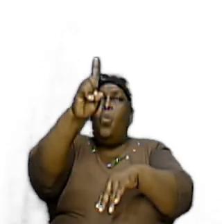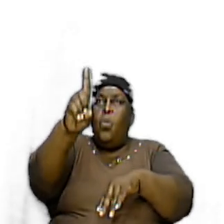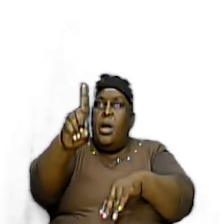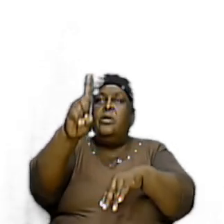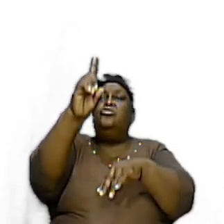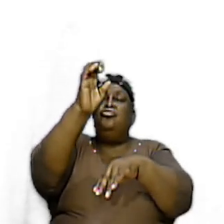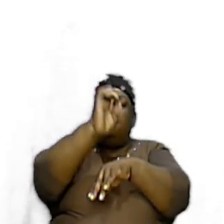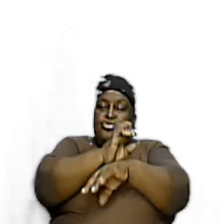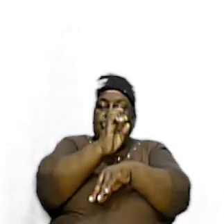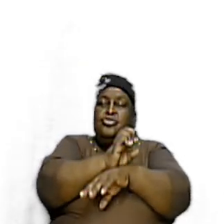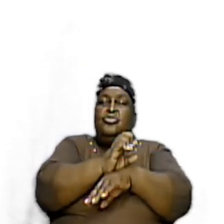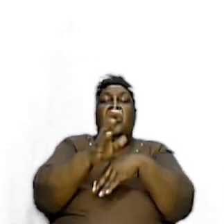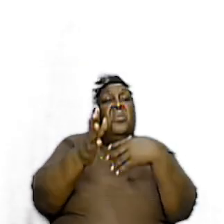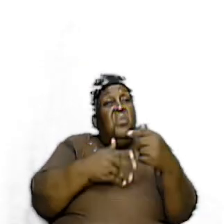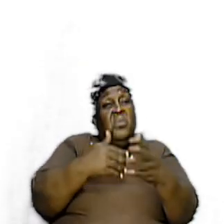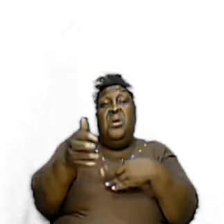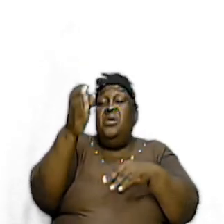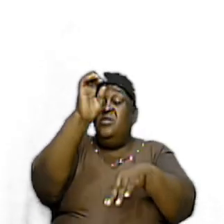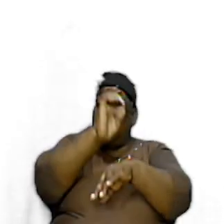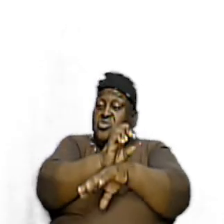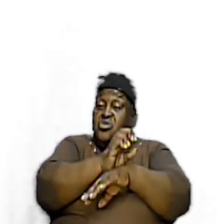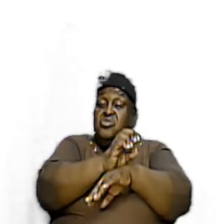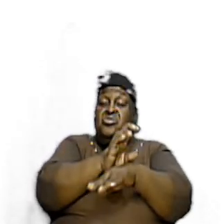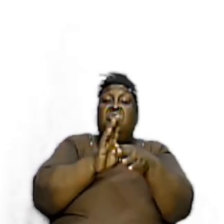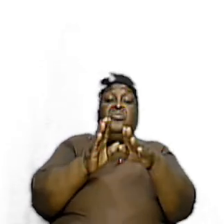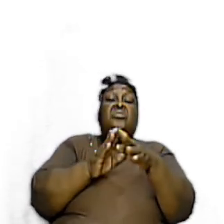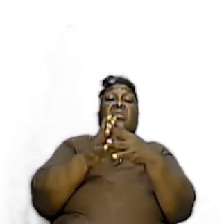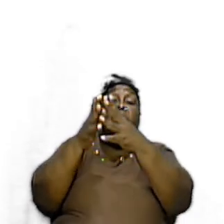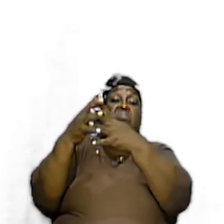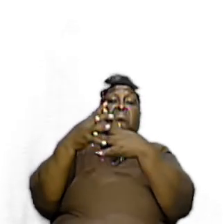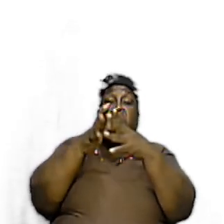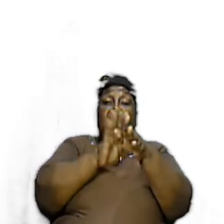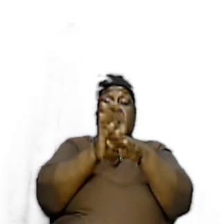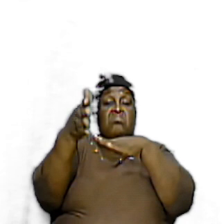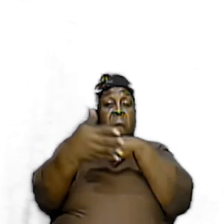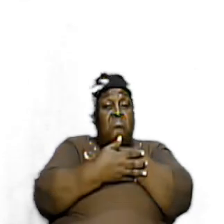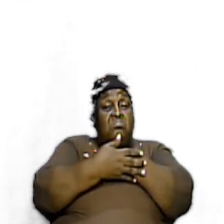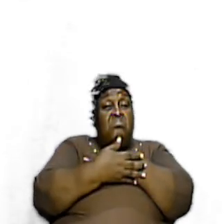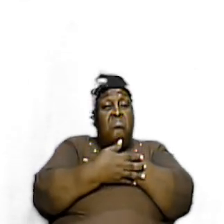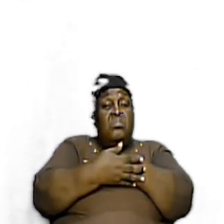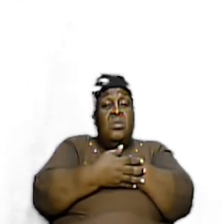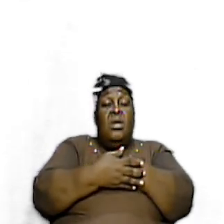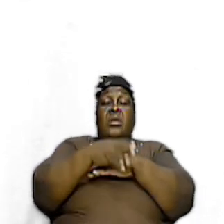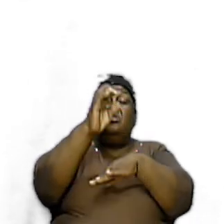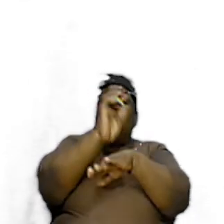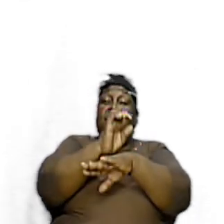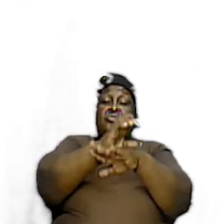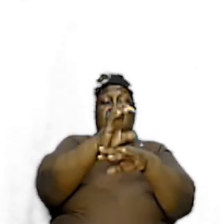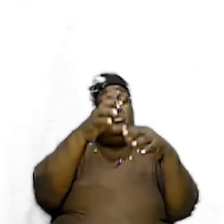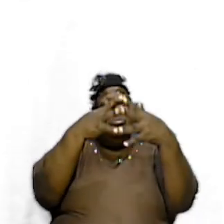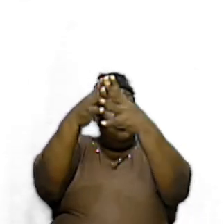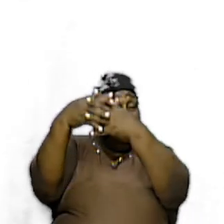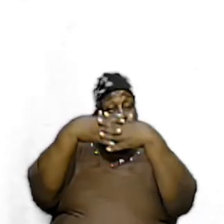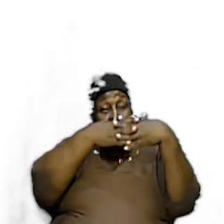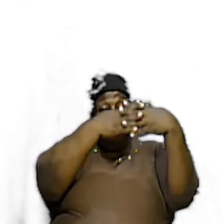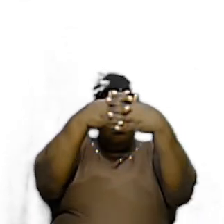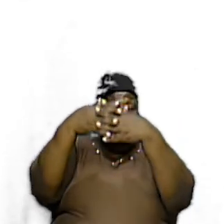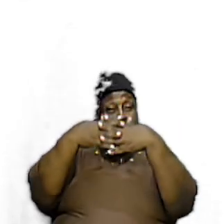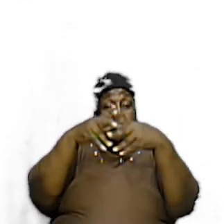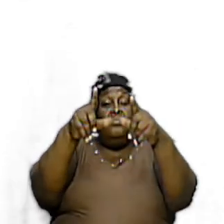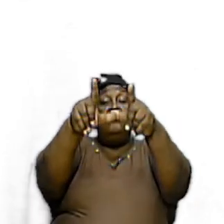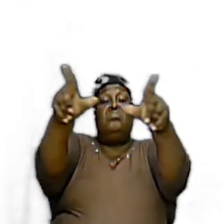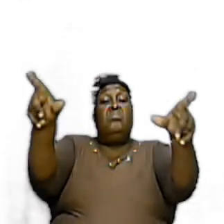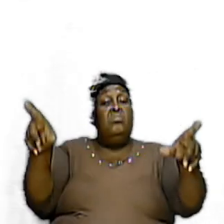The Church In Jamaica Is At A Location And The Church In The U.S. Is At A Different